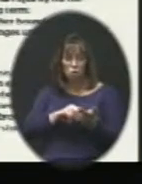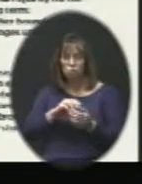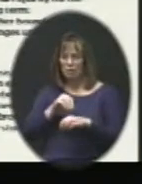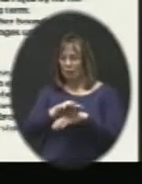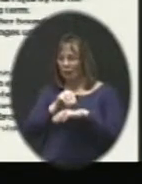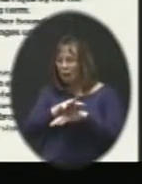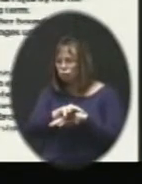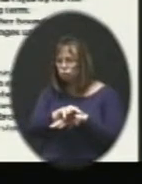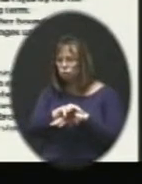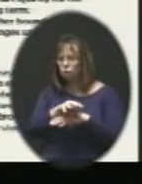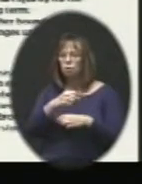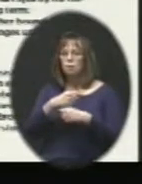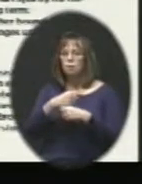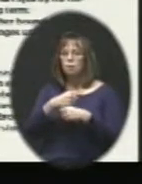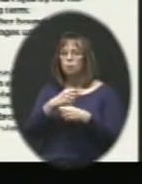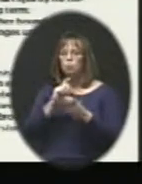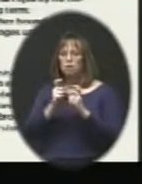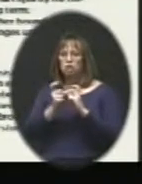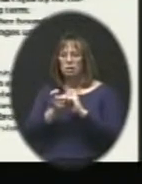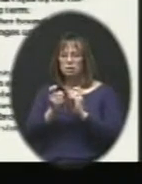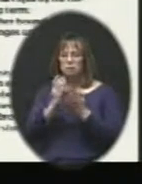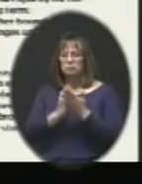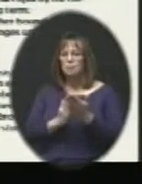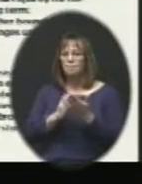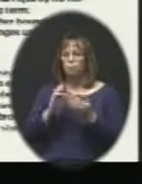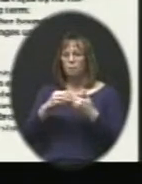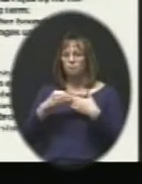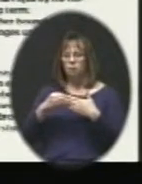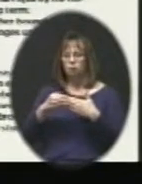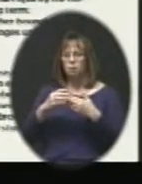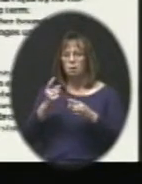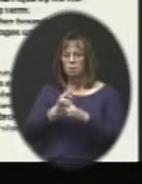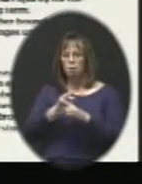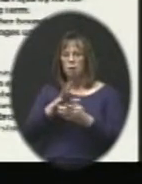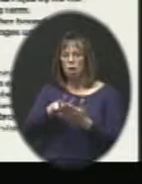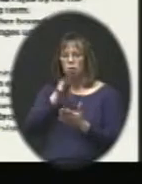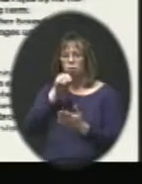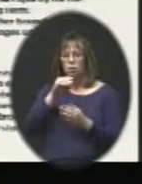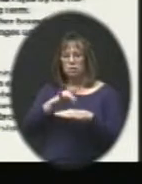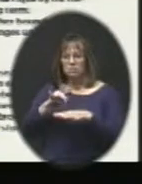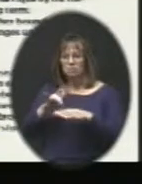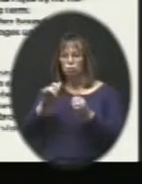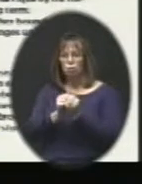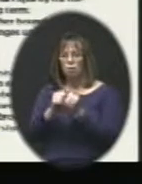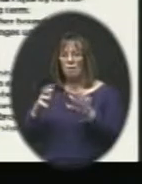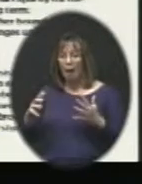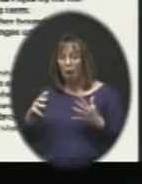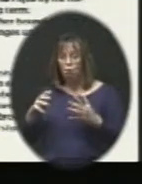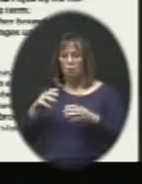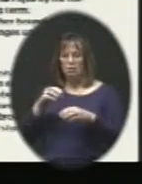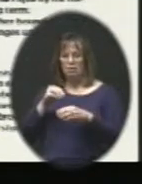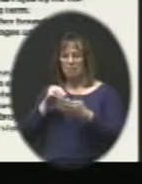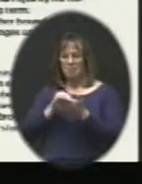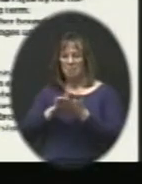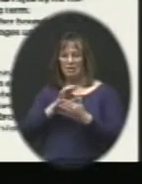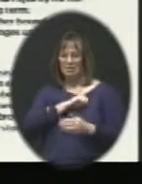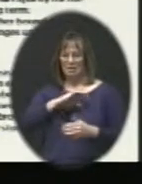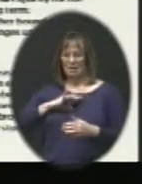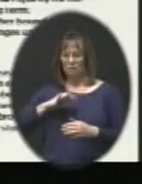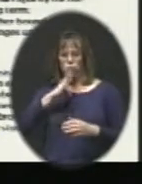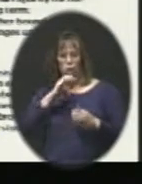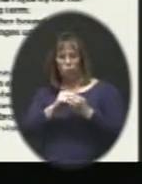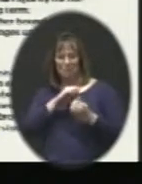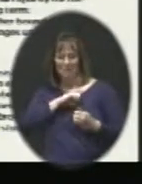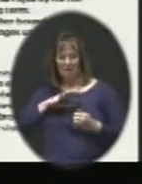counselor, we made some adjustments that give them flexibility and appropriate learning spaces without impacting staff. And as you talk to staff and